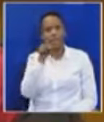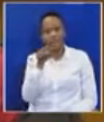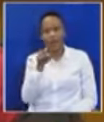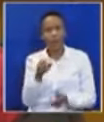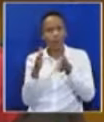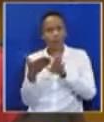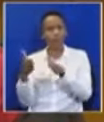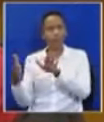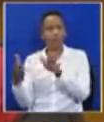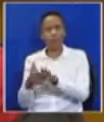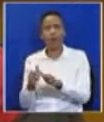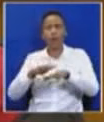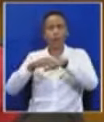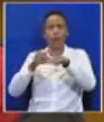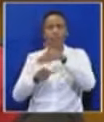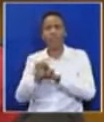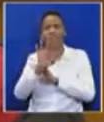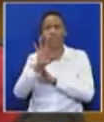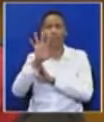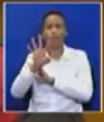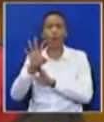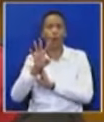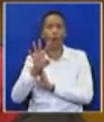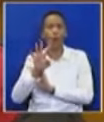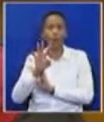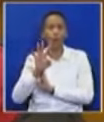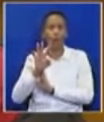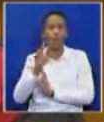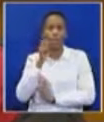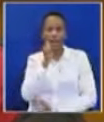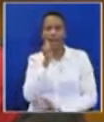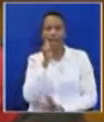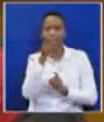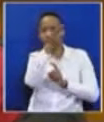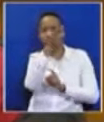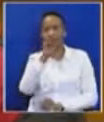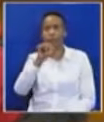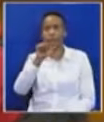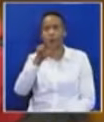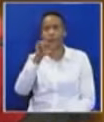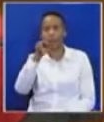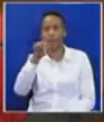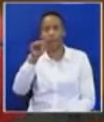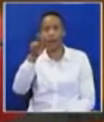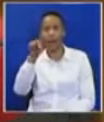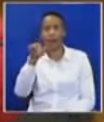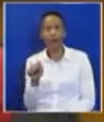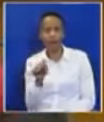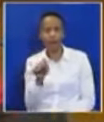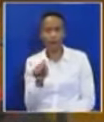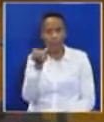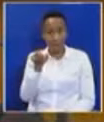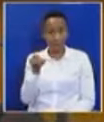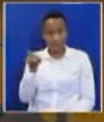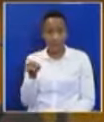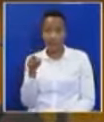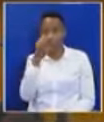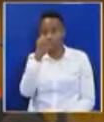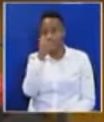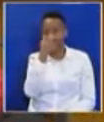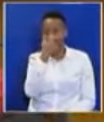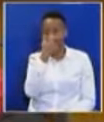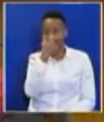women whose husbands were murdered at the instant, at the insistence of Mr. Ramaphosa in Marikana.